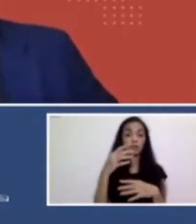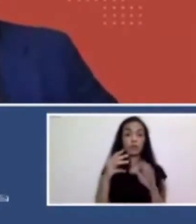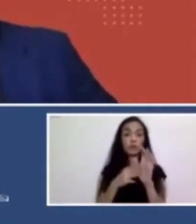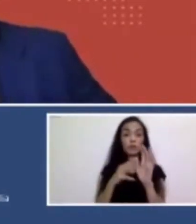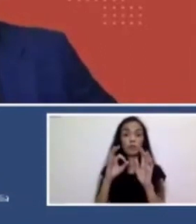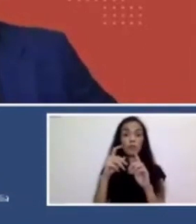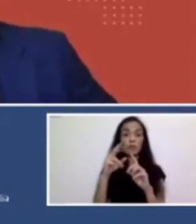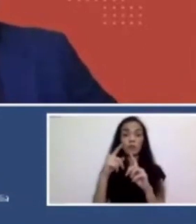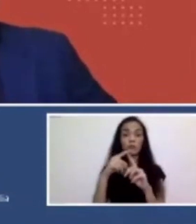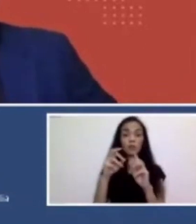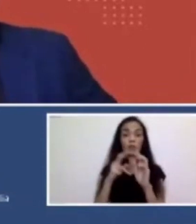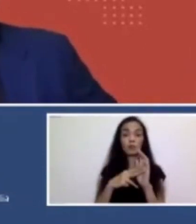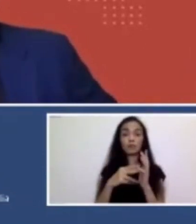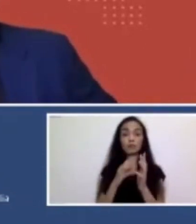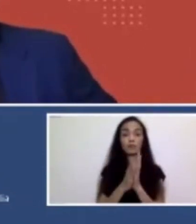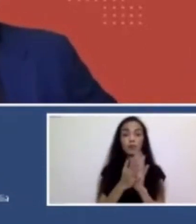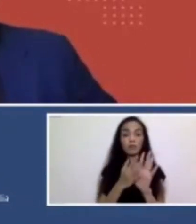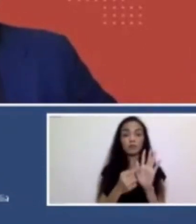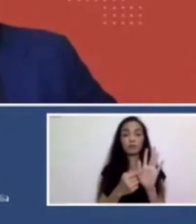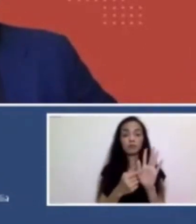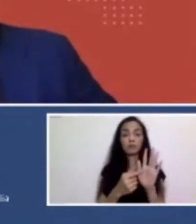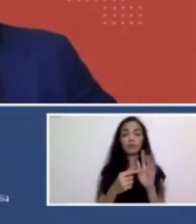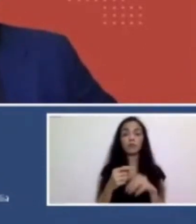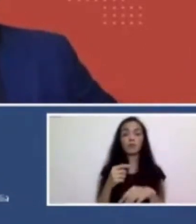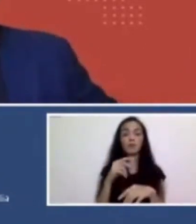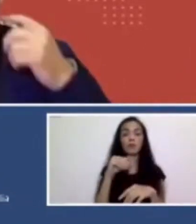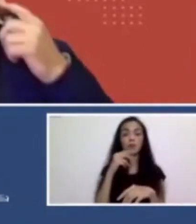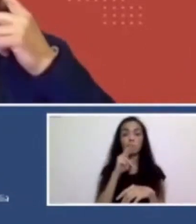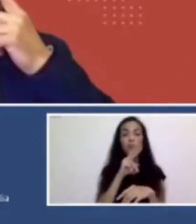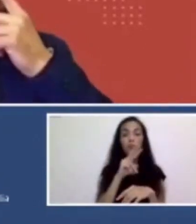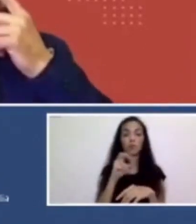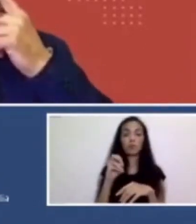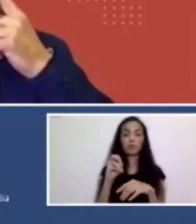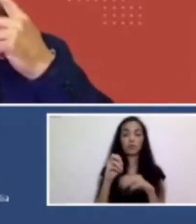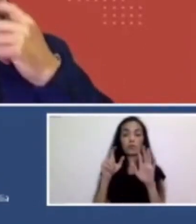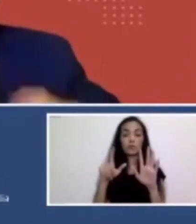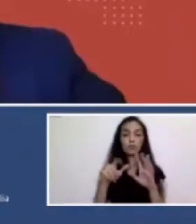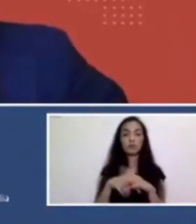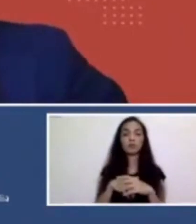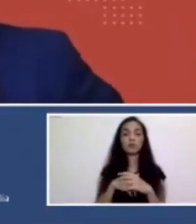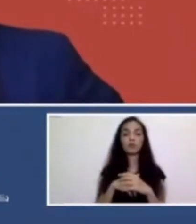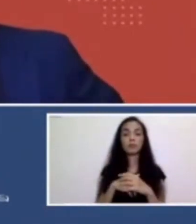in 2007 with his work, Valhalla. And among other